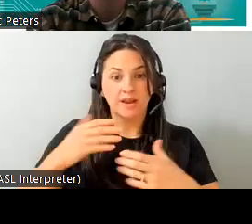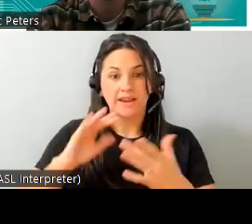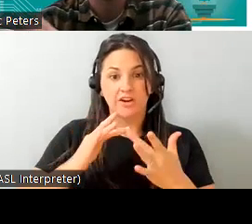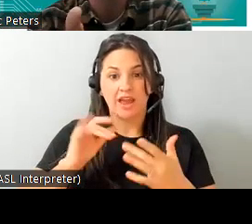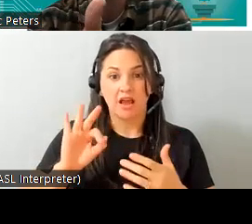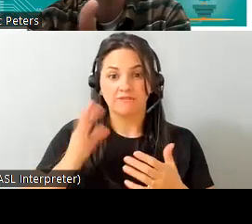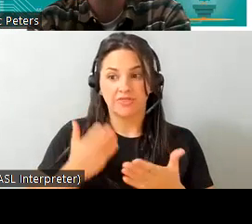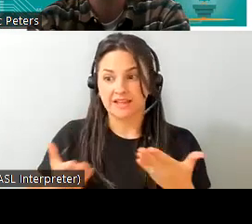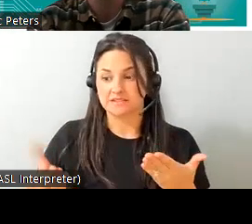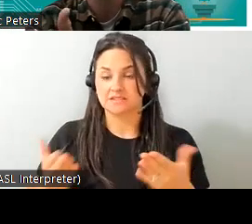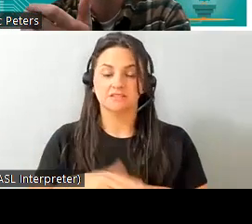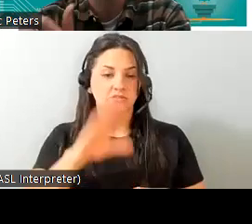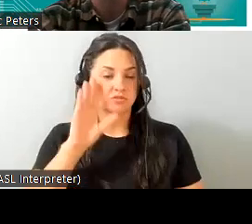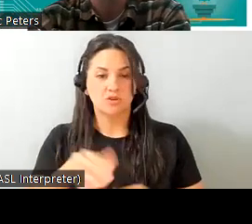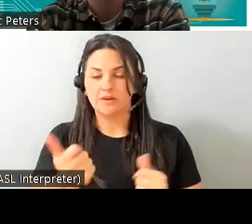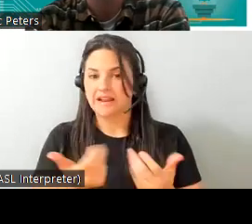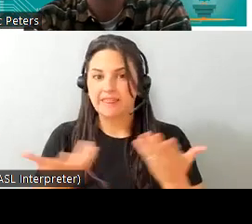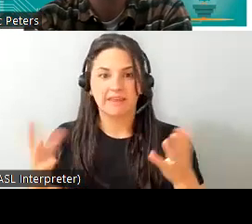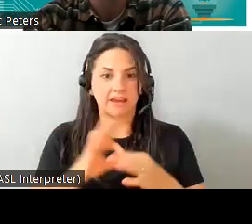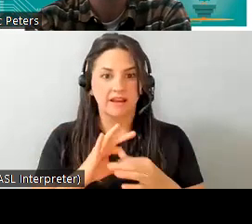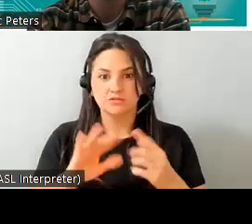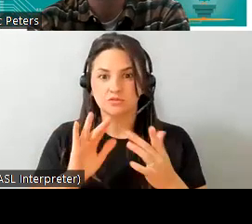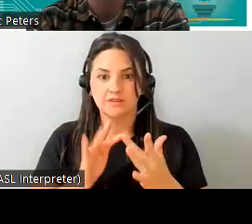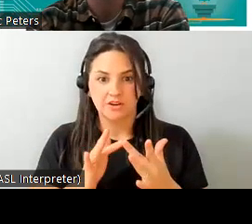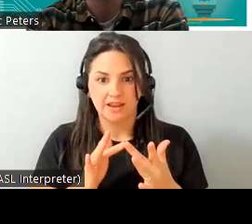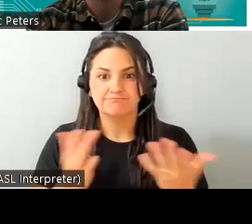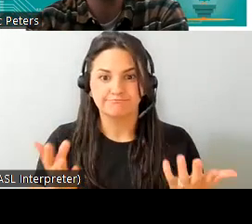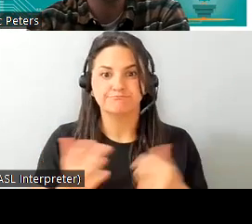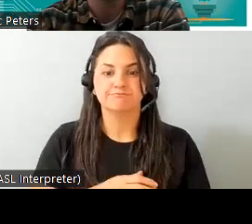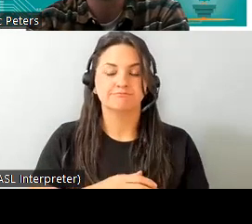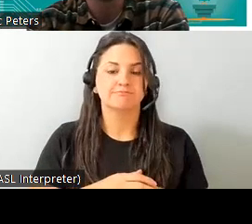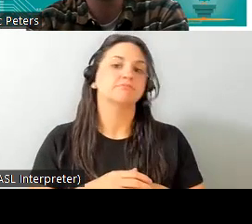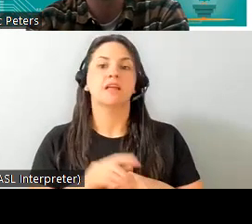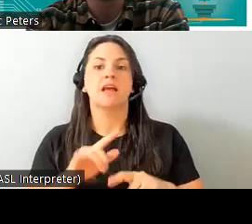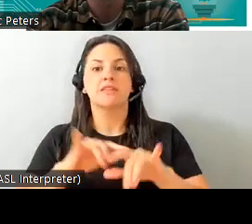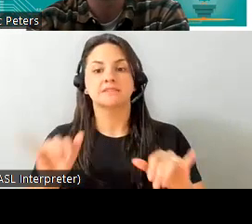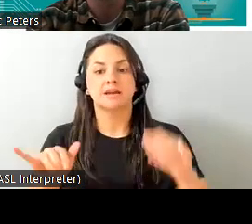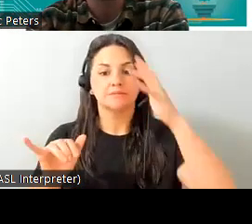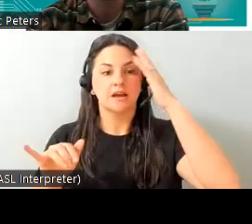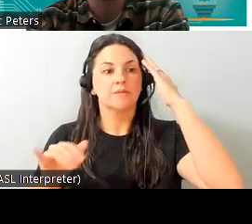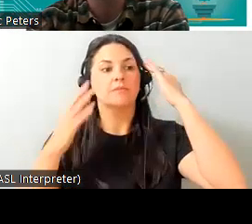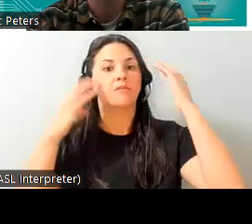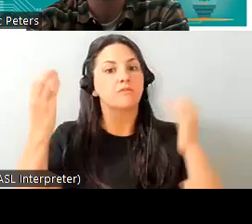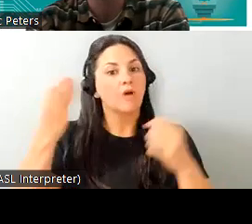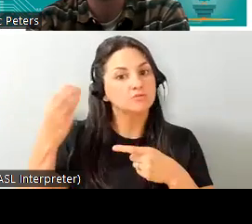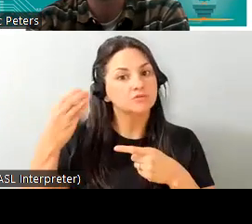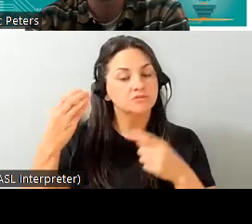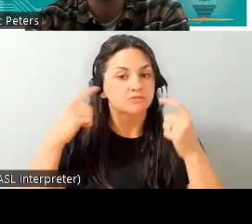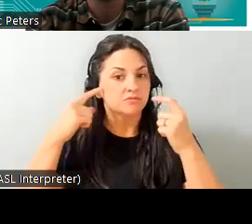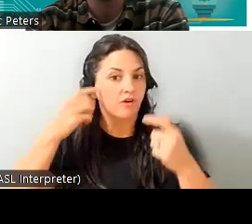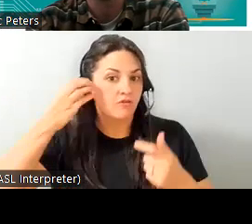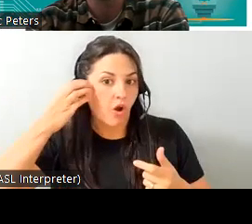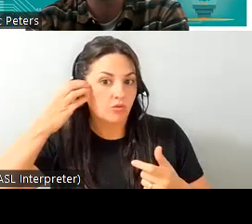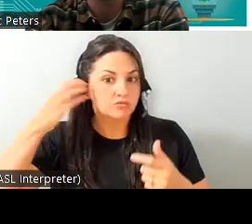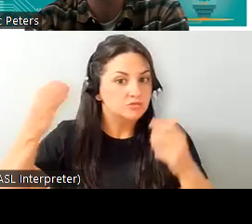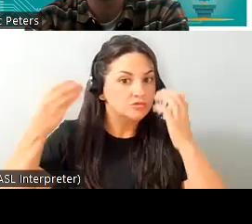so you know anything being connected to the internet um at the same time mobile phones went from being well phones